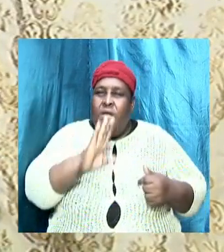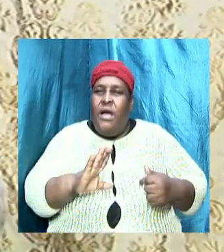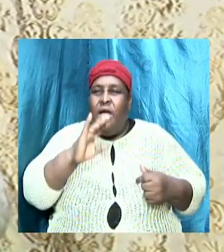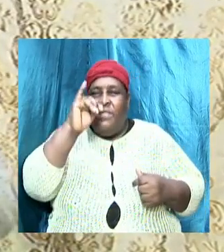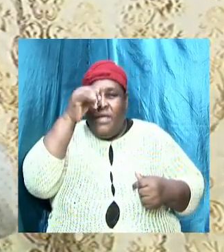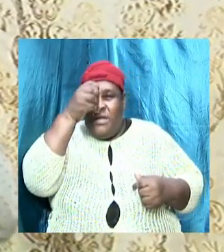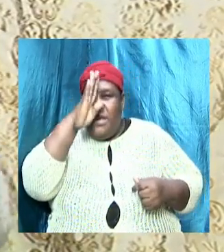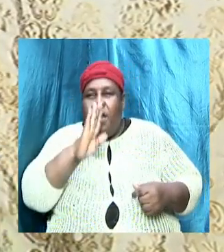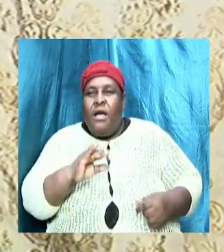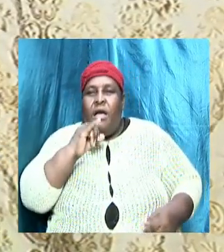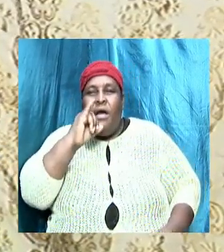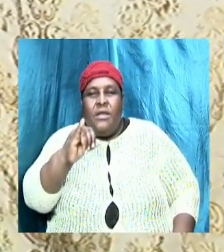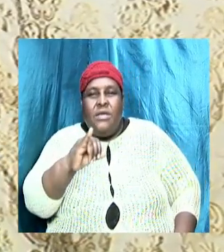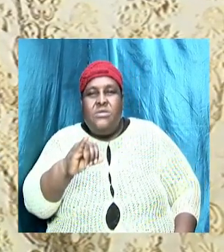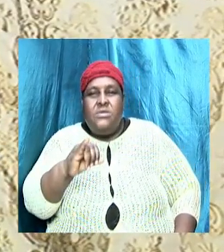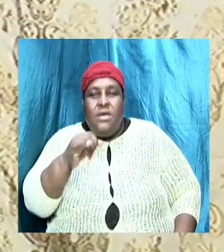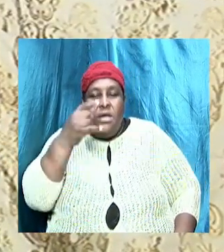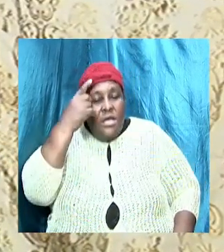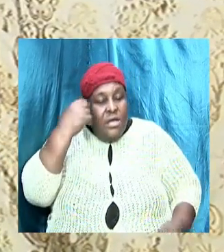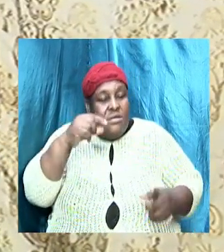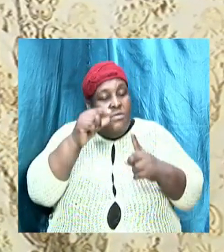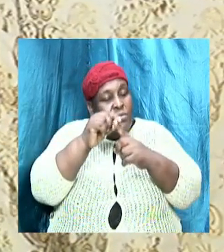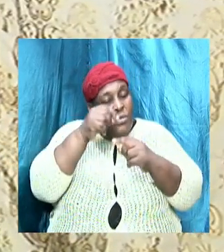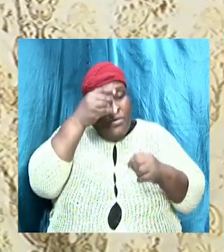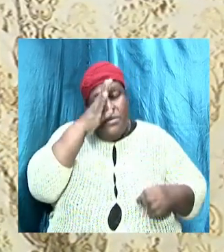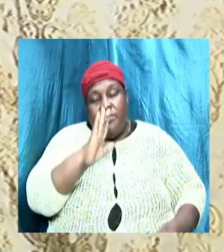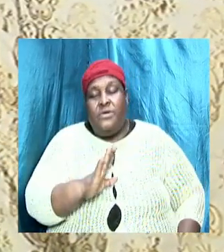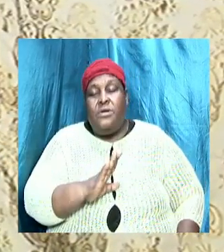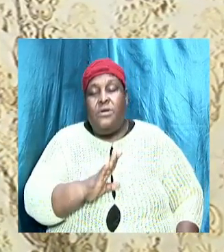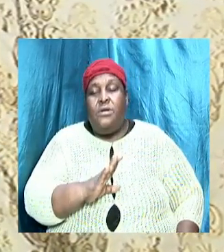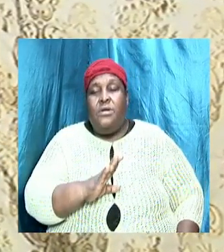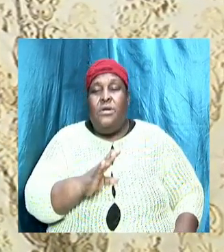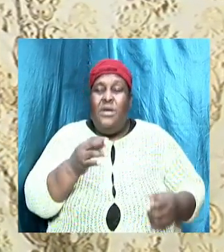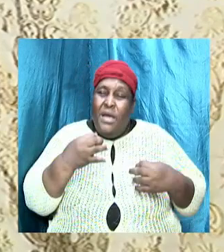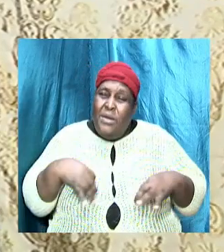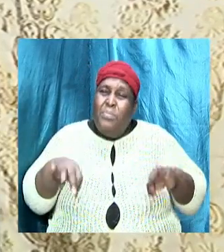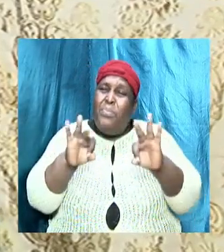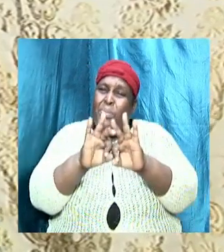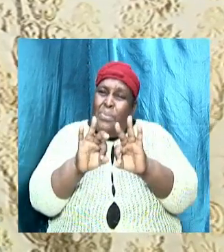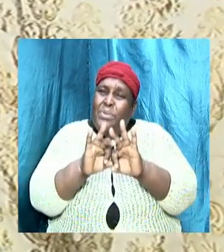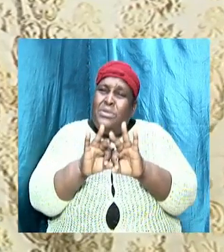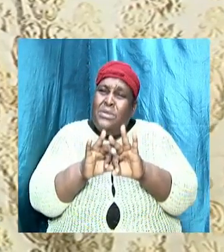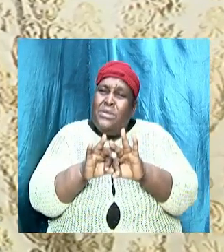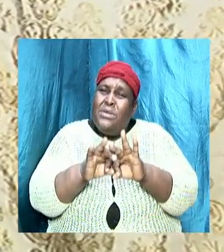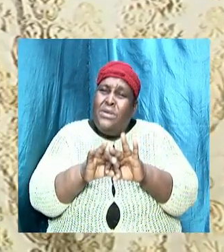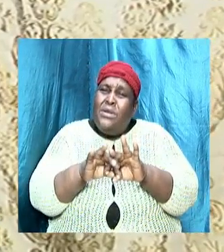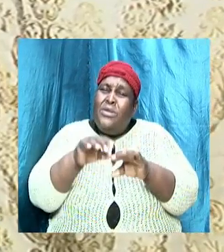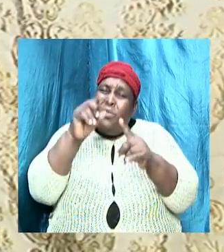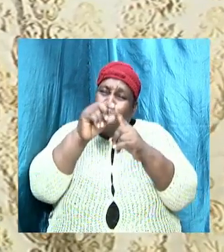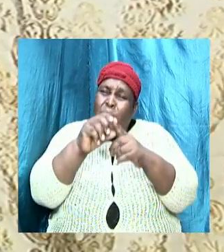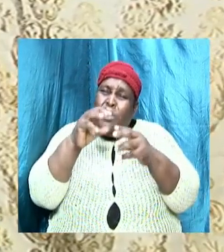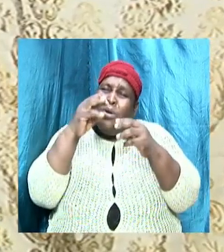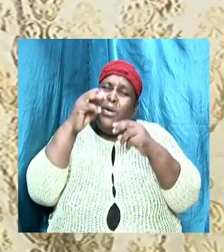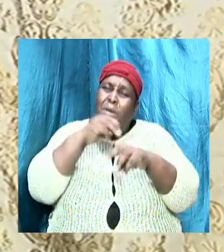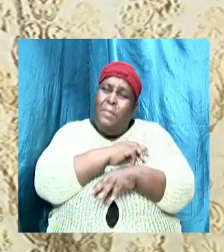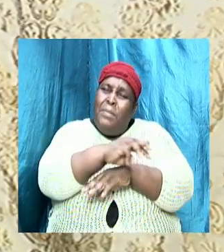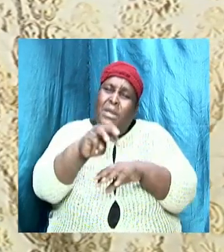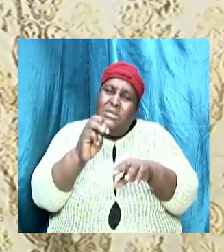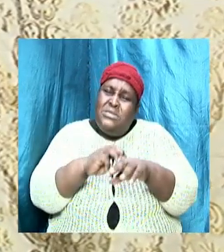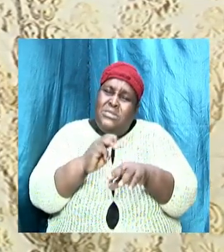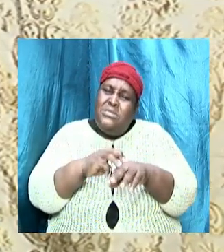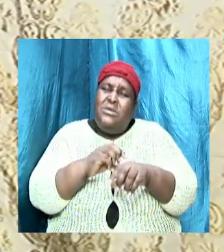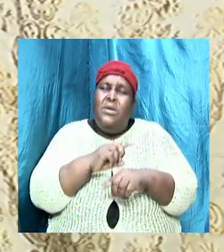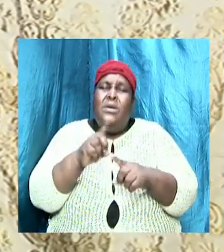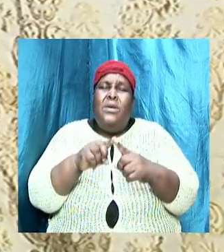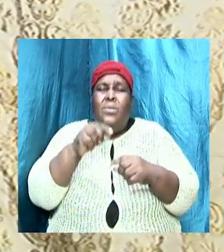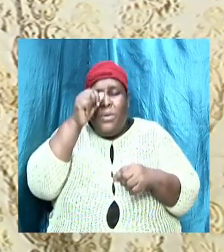and it is because of the Word of God and it's important that the Word be ministered because when men hear